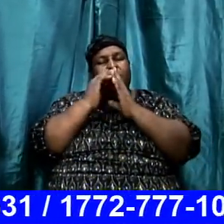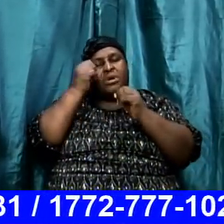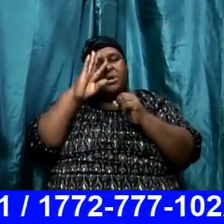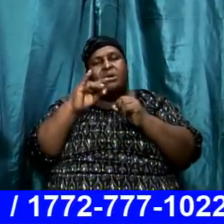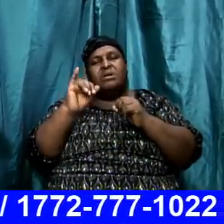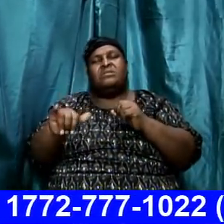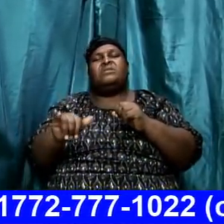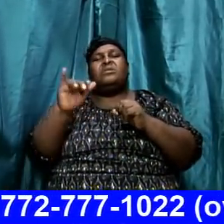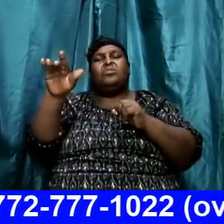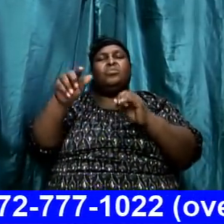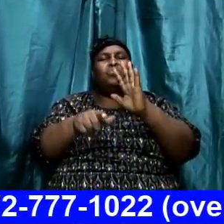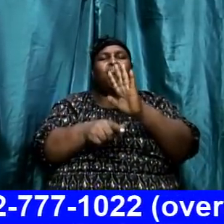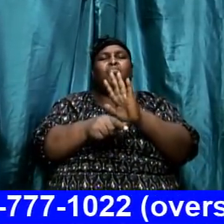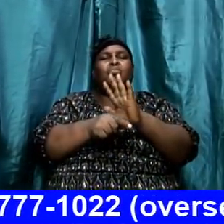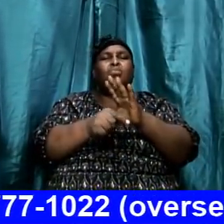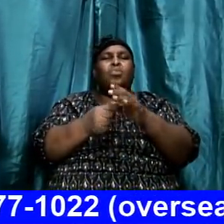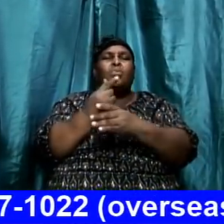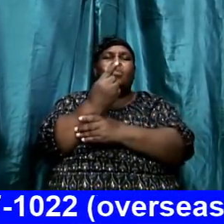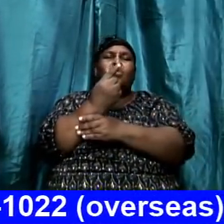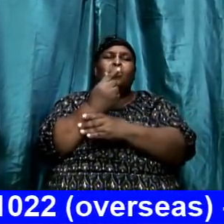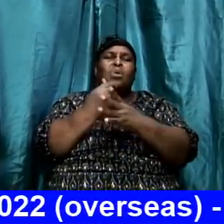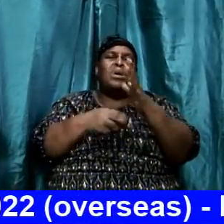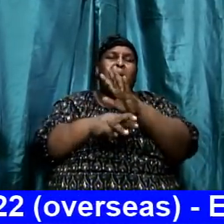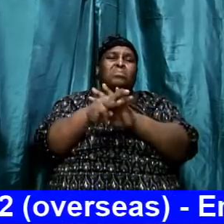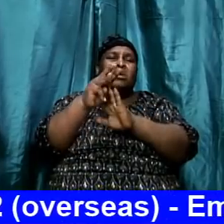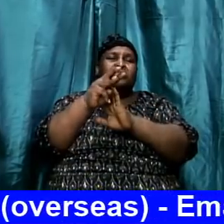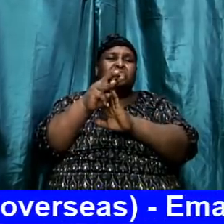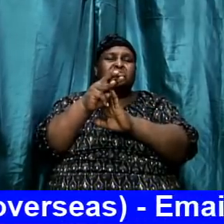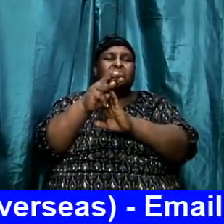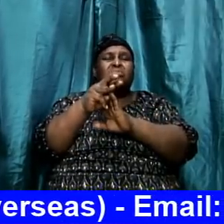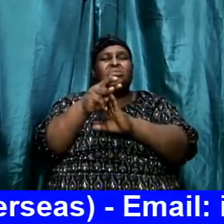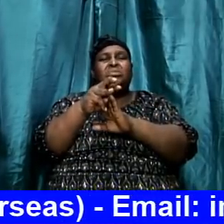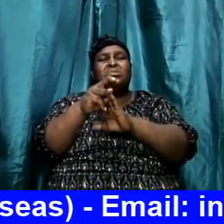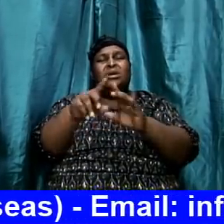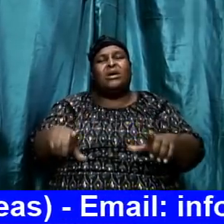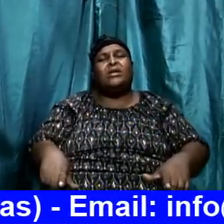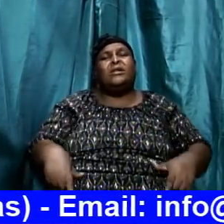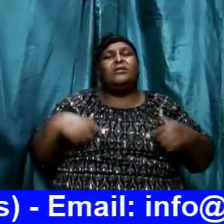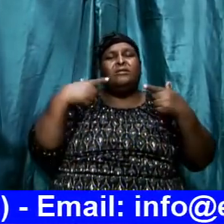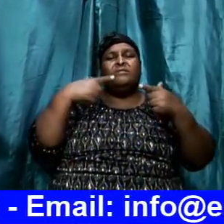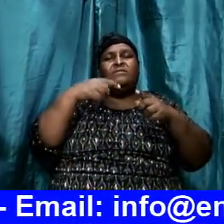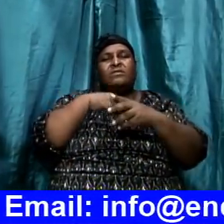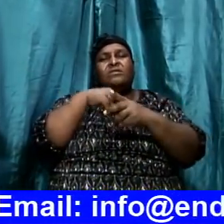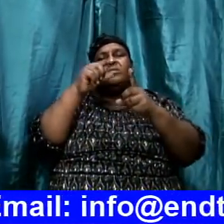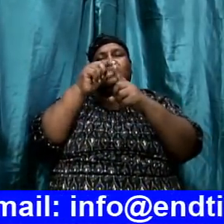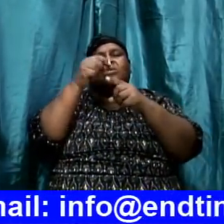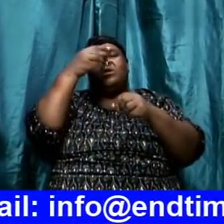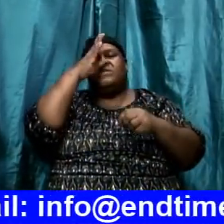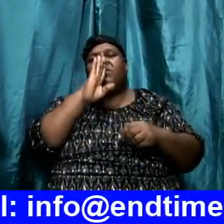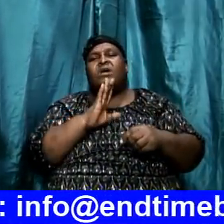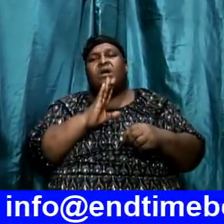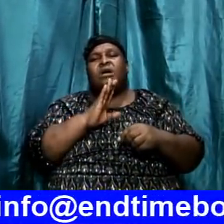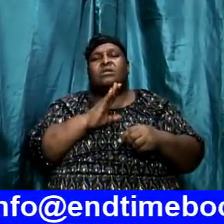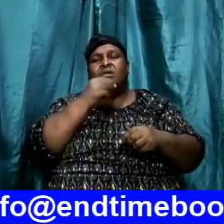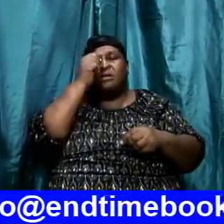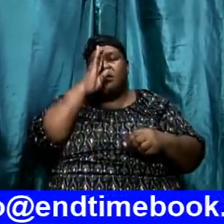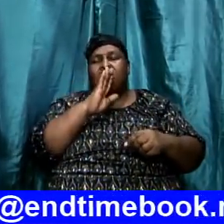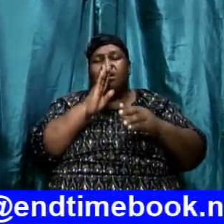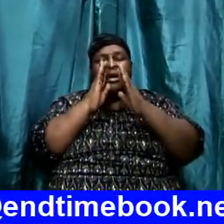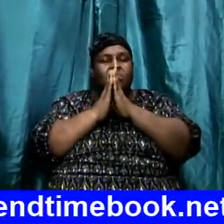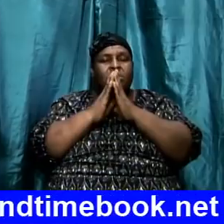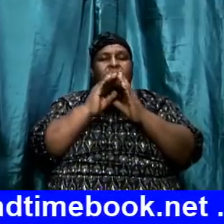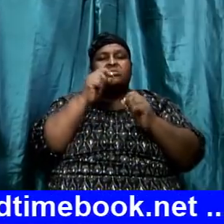walk in the Word of God. God bless you in Jesus' mighty name. I will pray